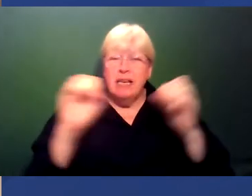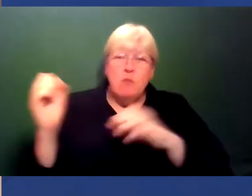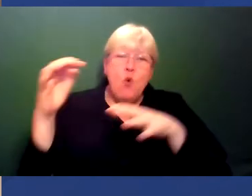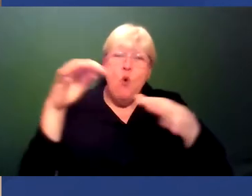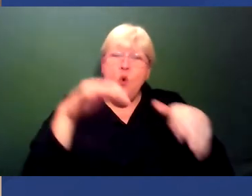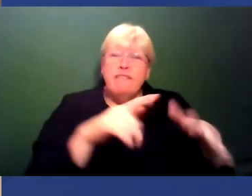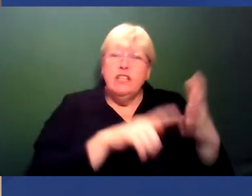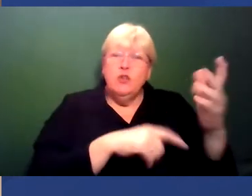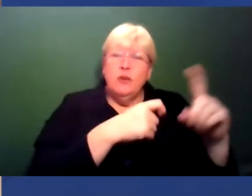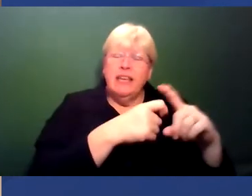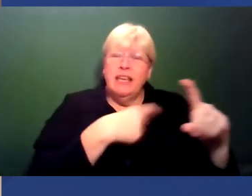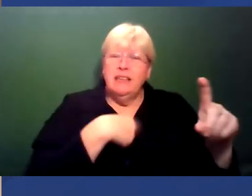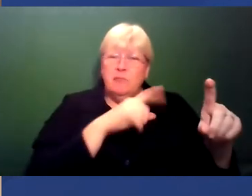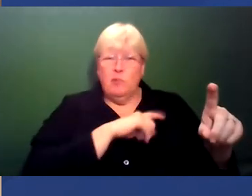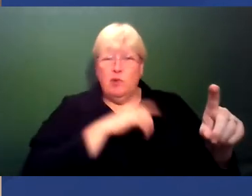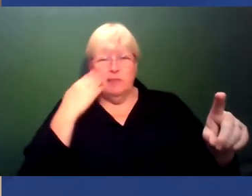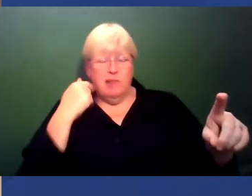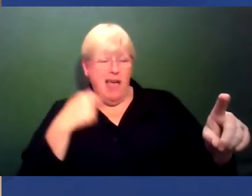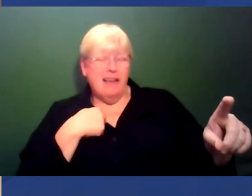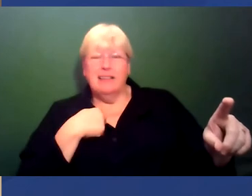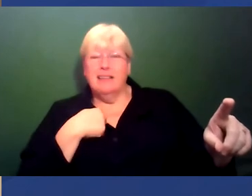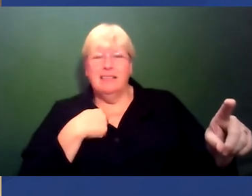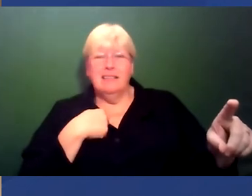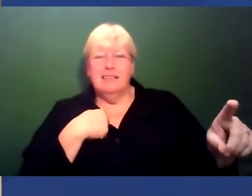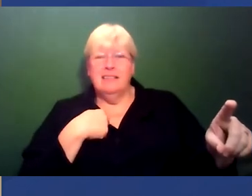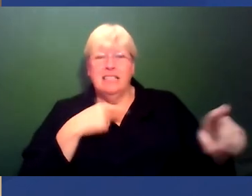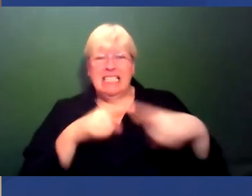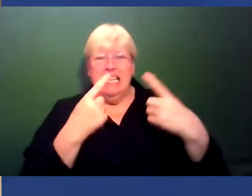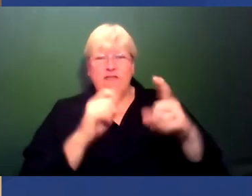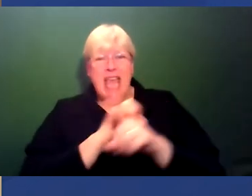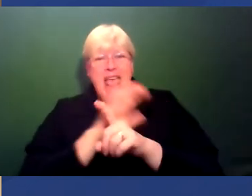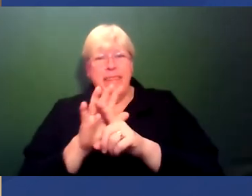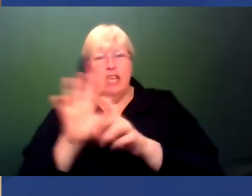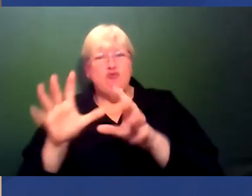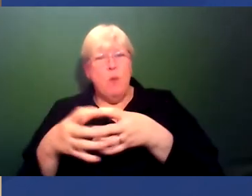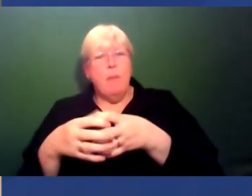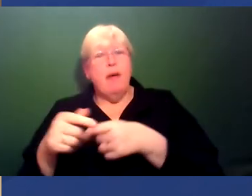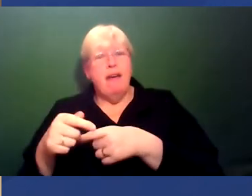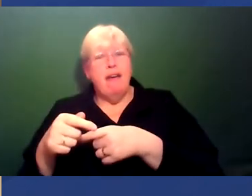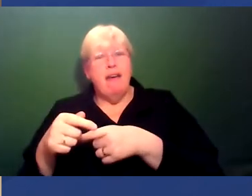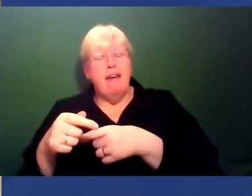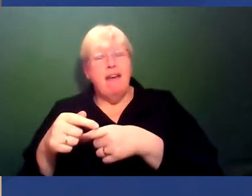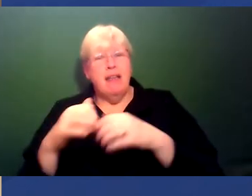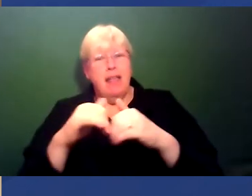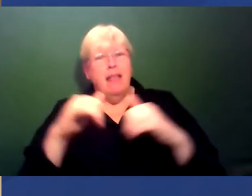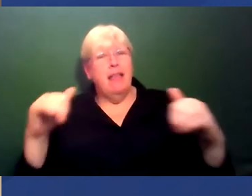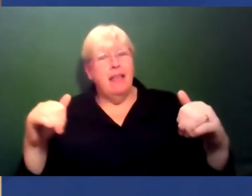because they're black, it's because they're typically from a different ethnic group. So there's a line drawn there between those two people. We can look